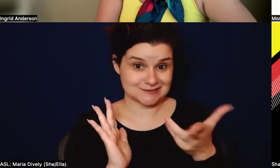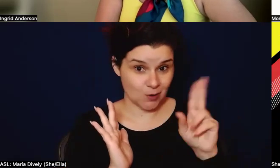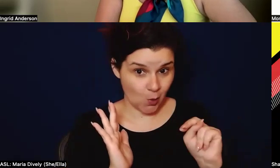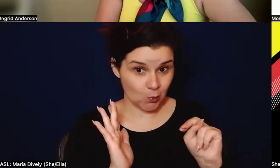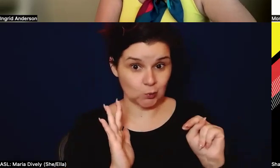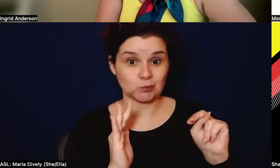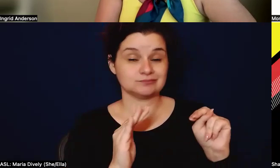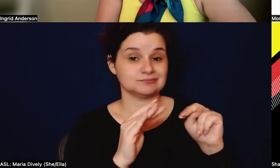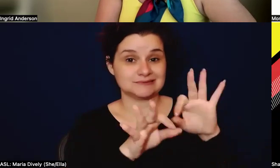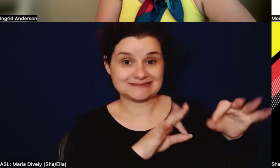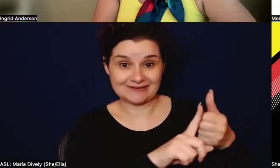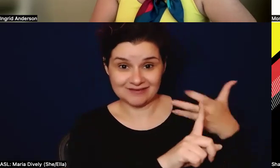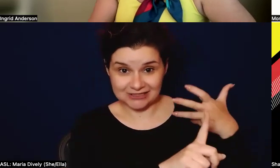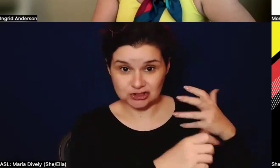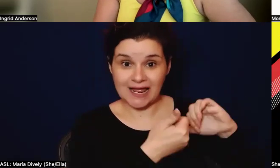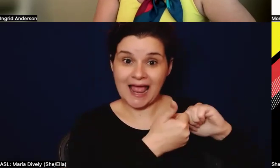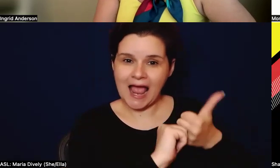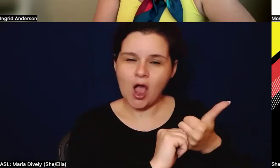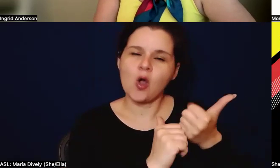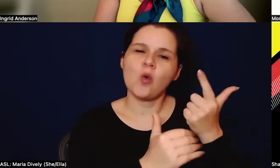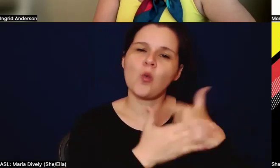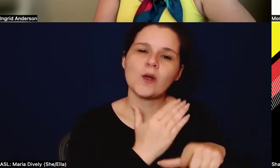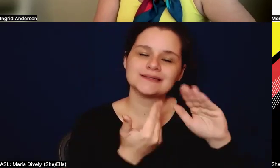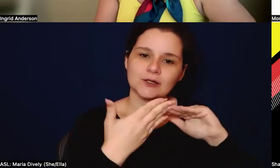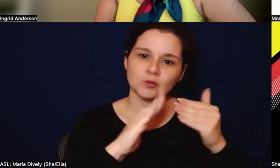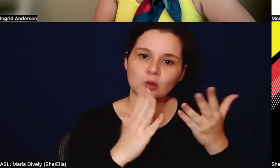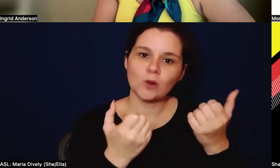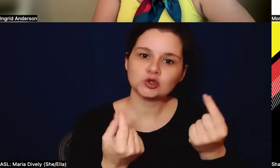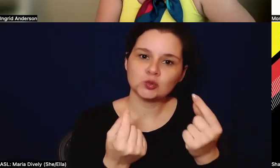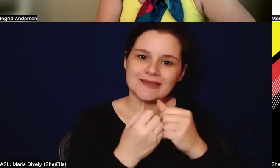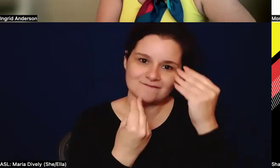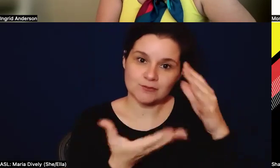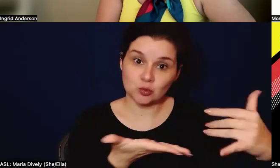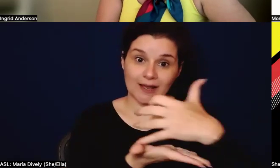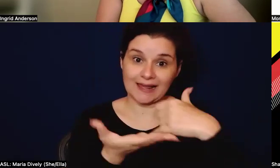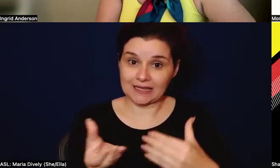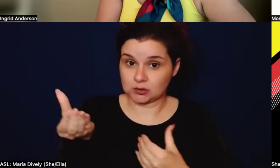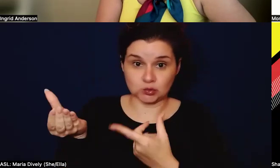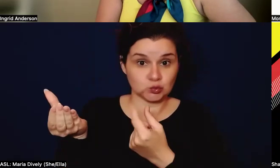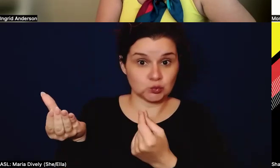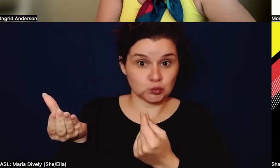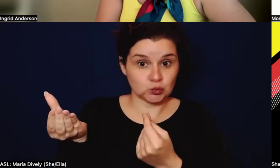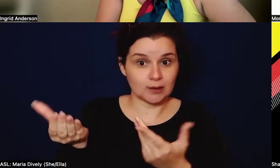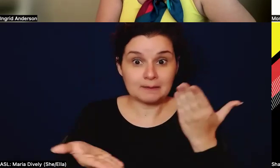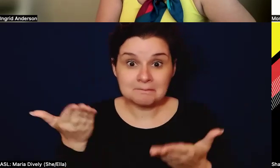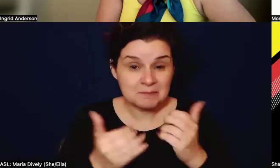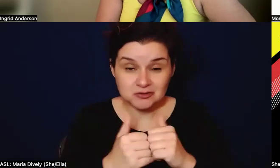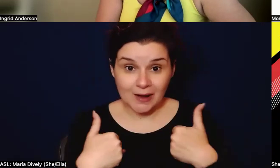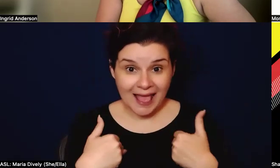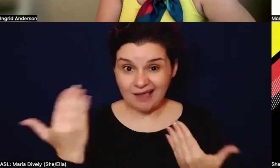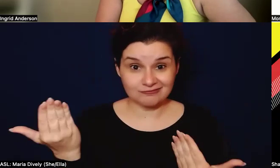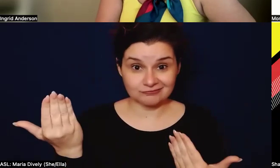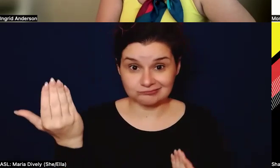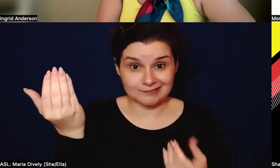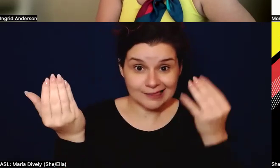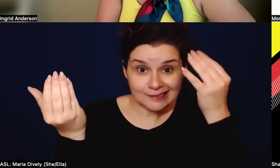definition, right? Like, so how does the community, what does the community want to do with the information we collected? Um, maybe they want to just have it for a little while